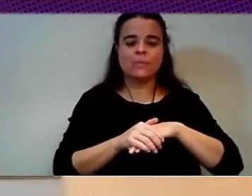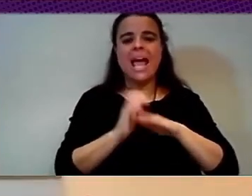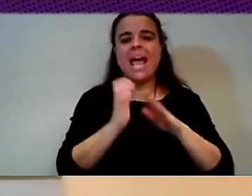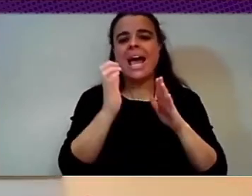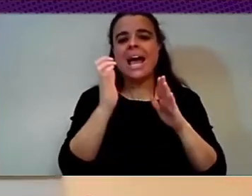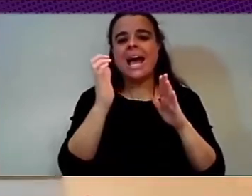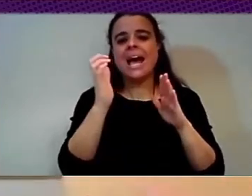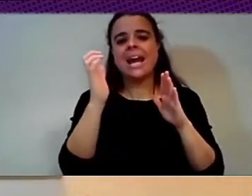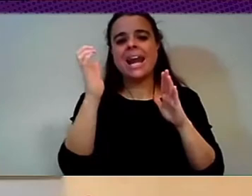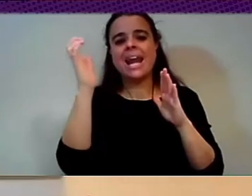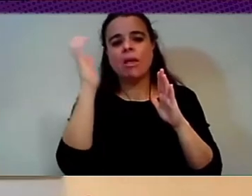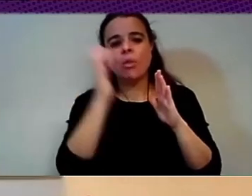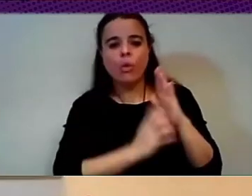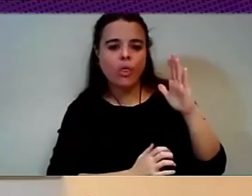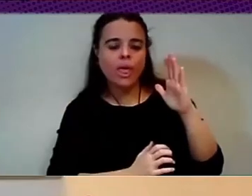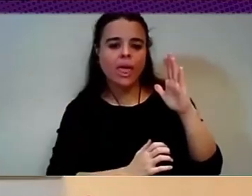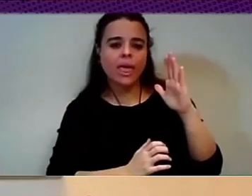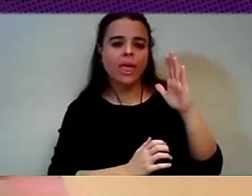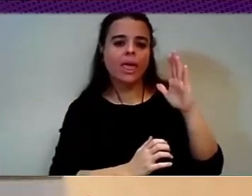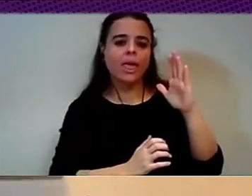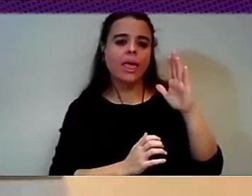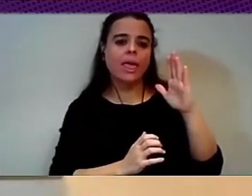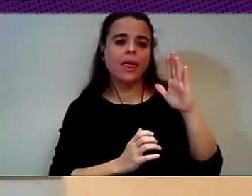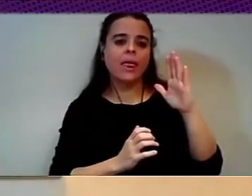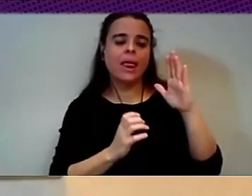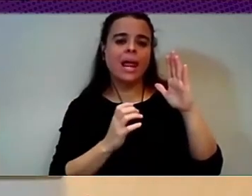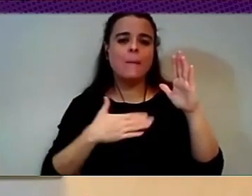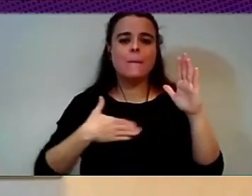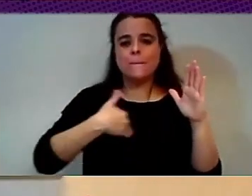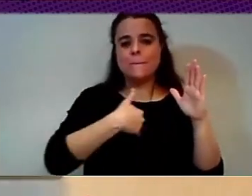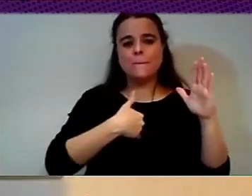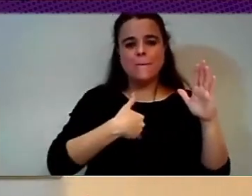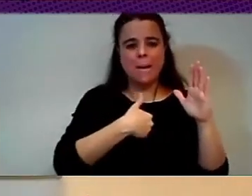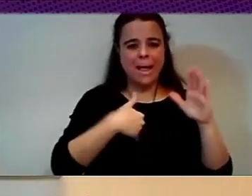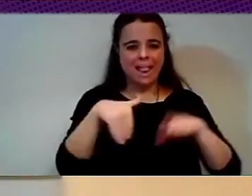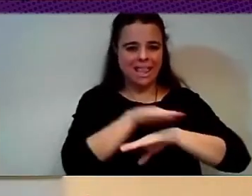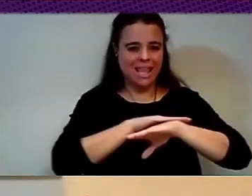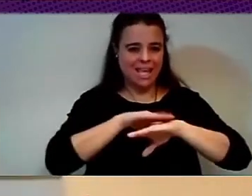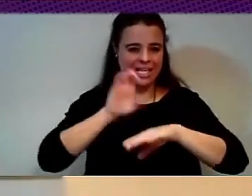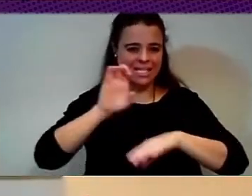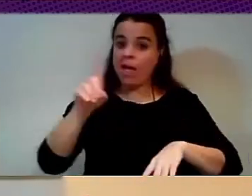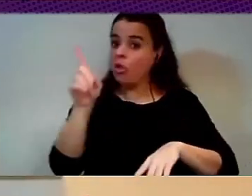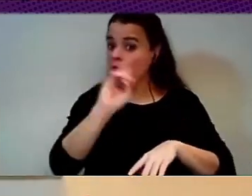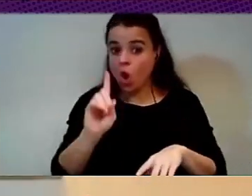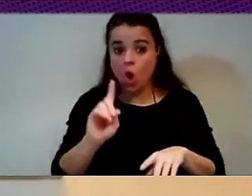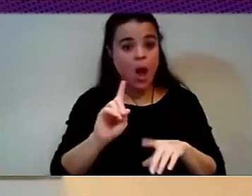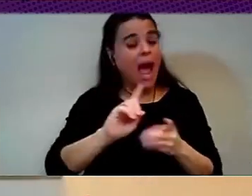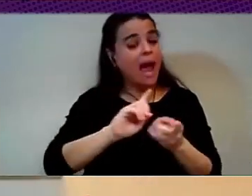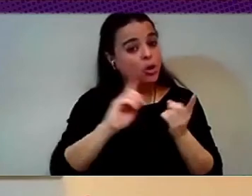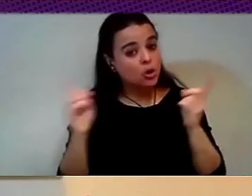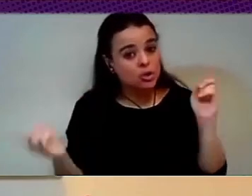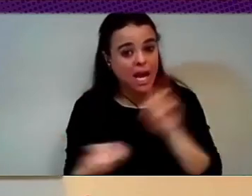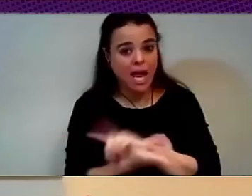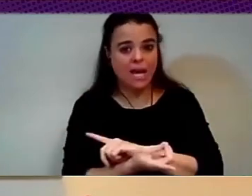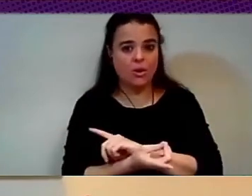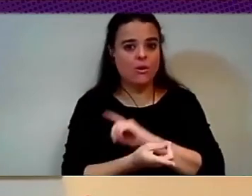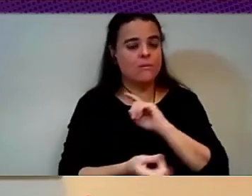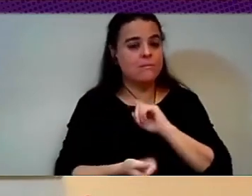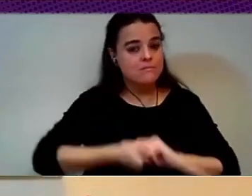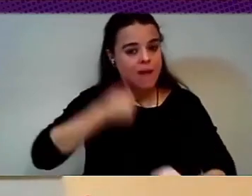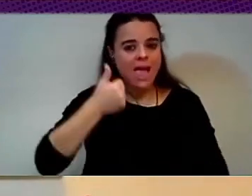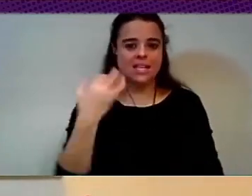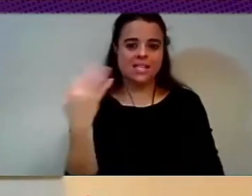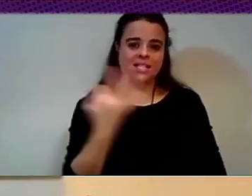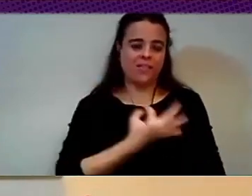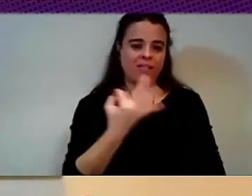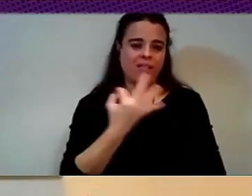quality, not only quantity, like, you know, directing more and shaping the market, and so